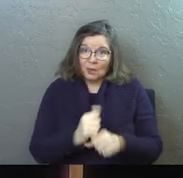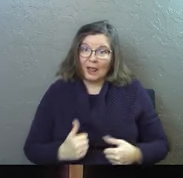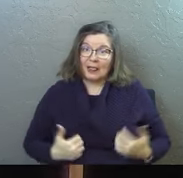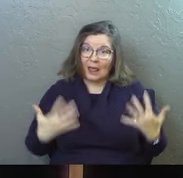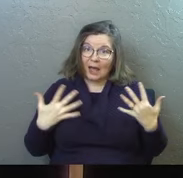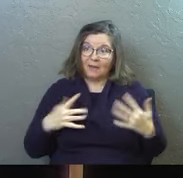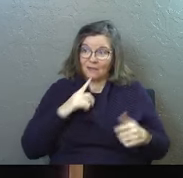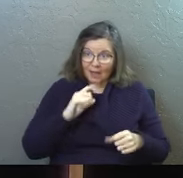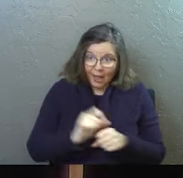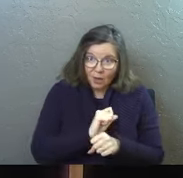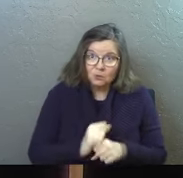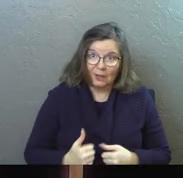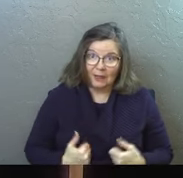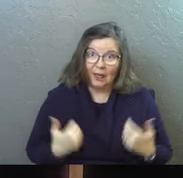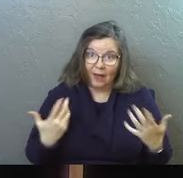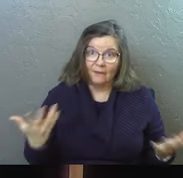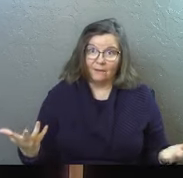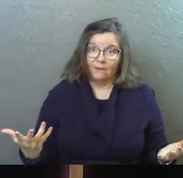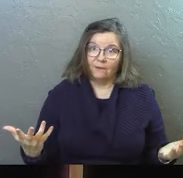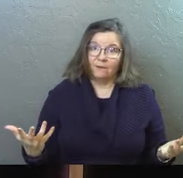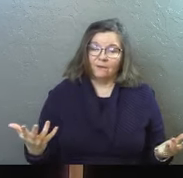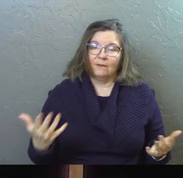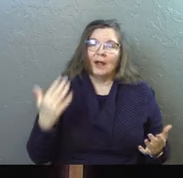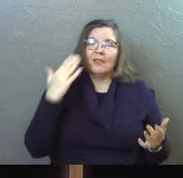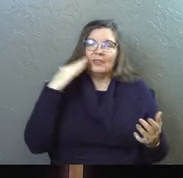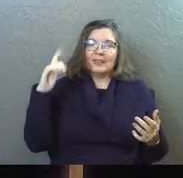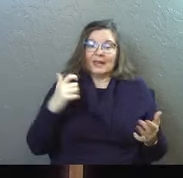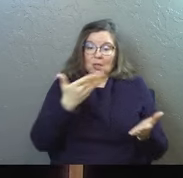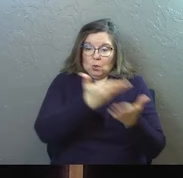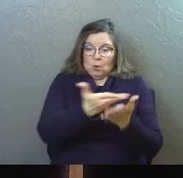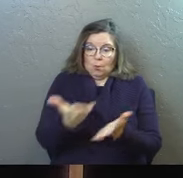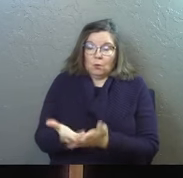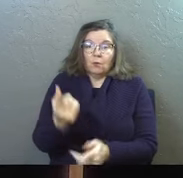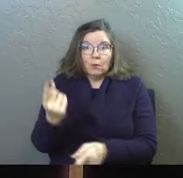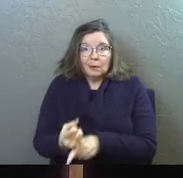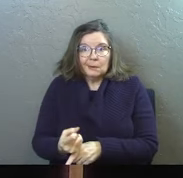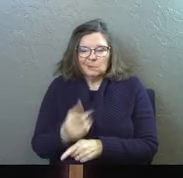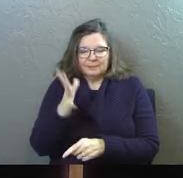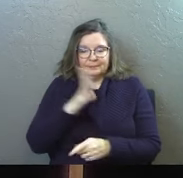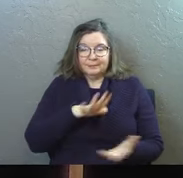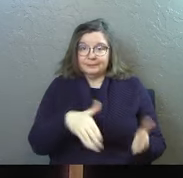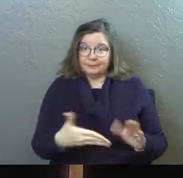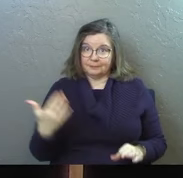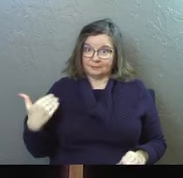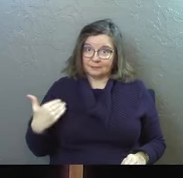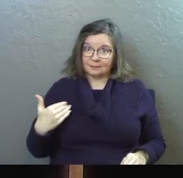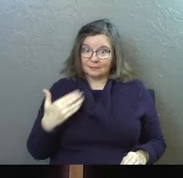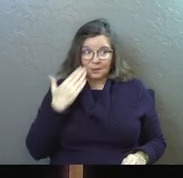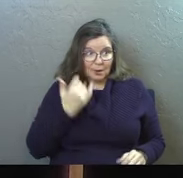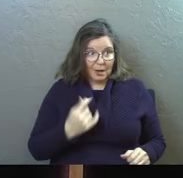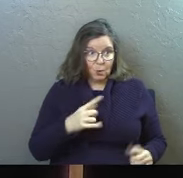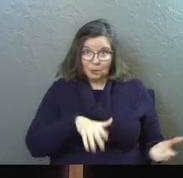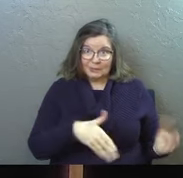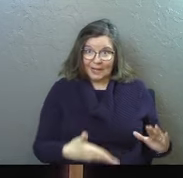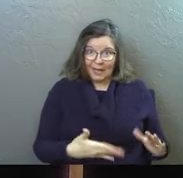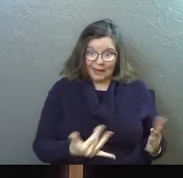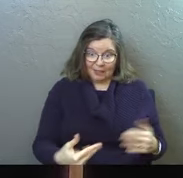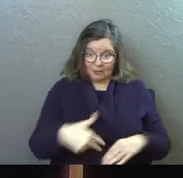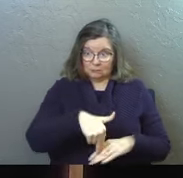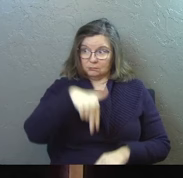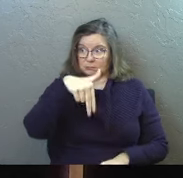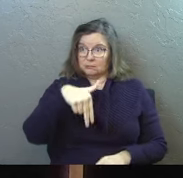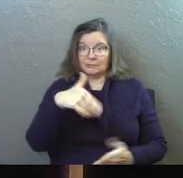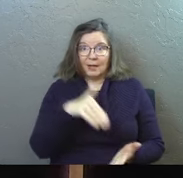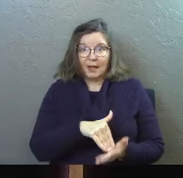alive. Say actually alive. They needed those proofs, right? Because the guy had been dead before. Have you known anybody who was dead and is now